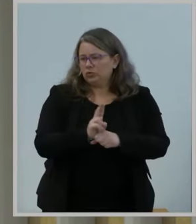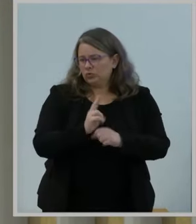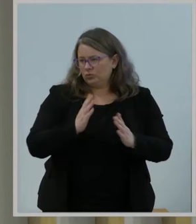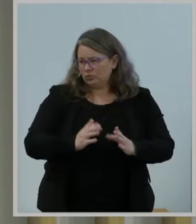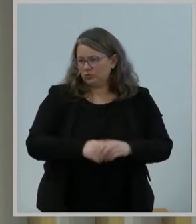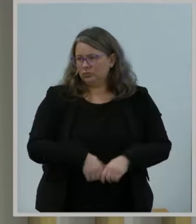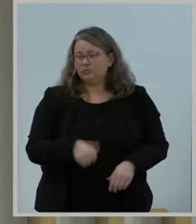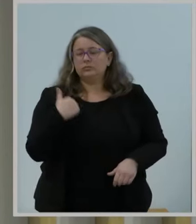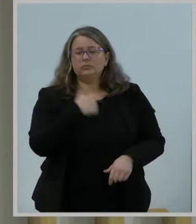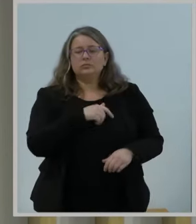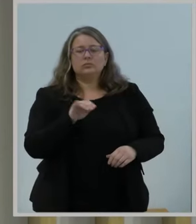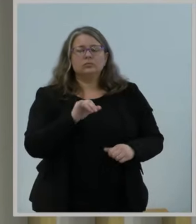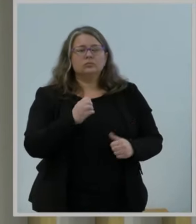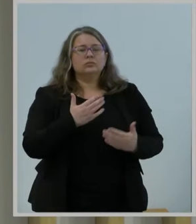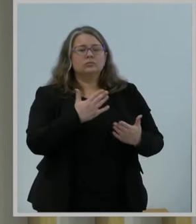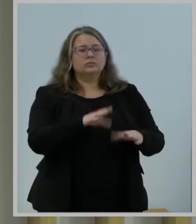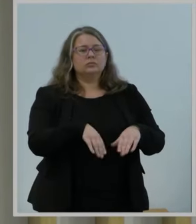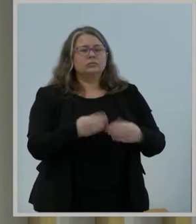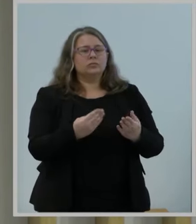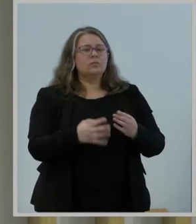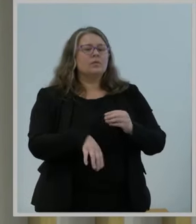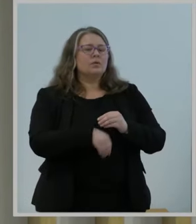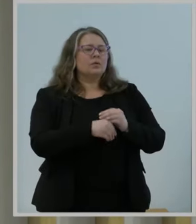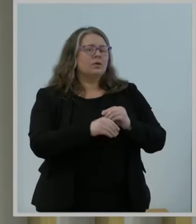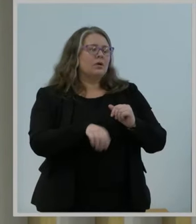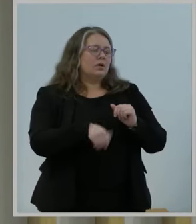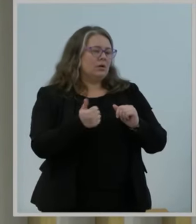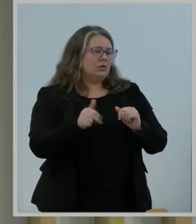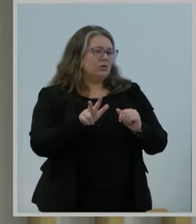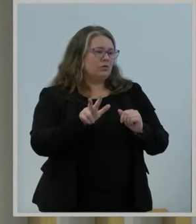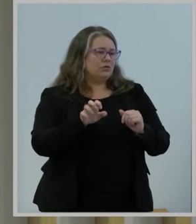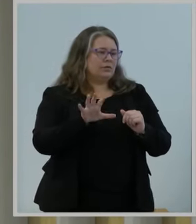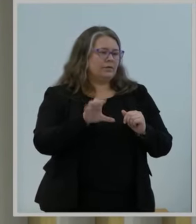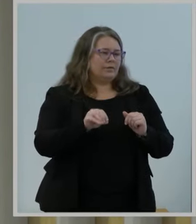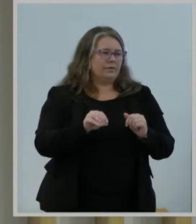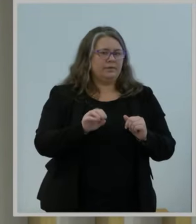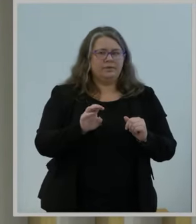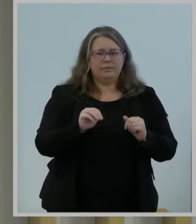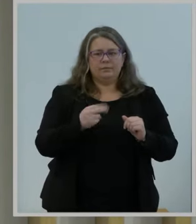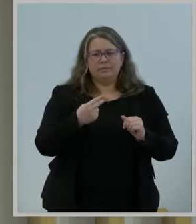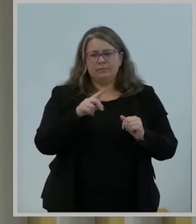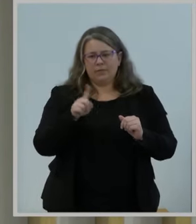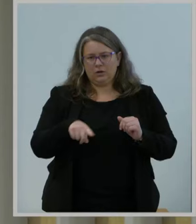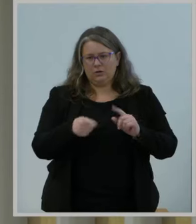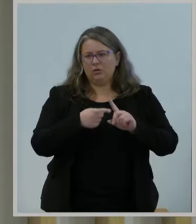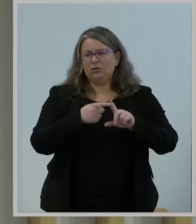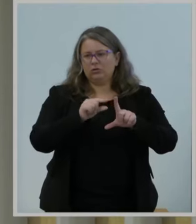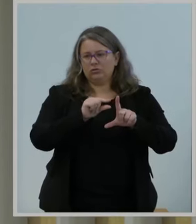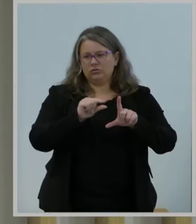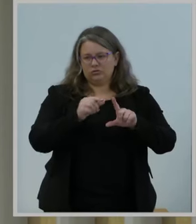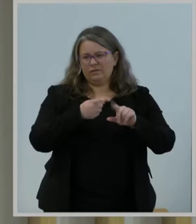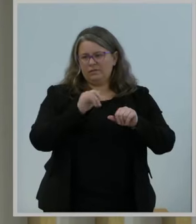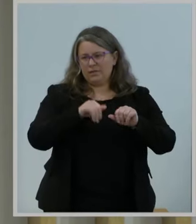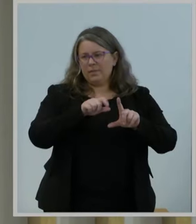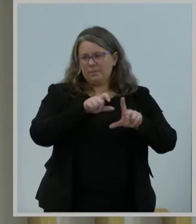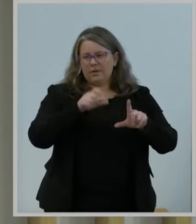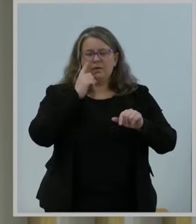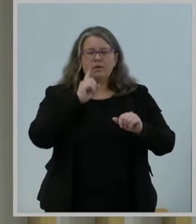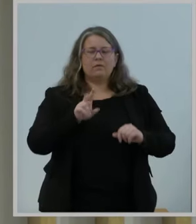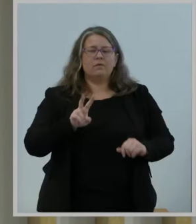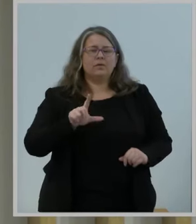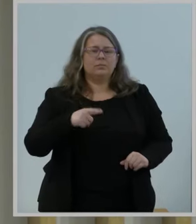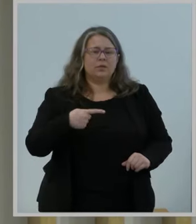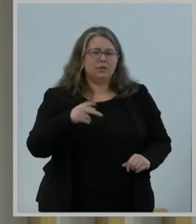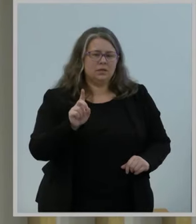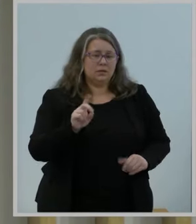megahertz of the 6 gigahertz band for very low-power devices. That means we are expanding access to the 6